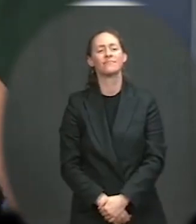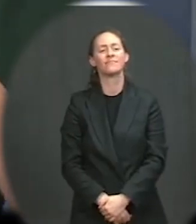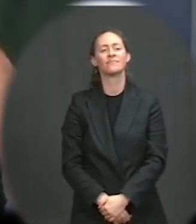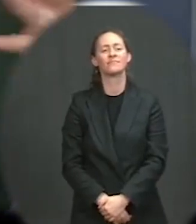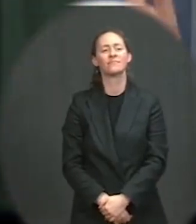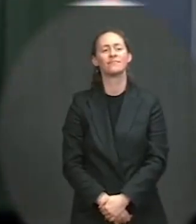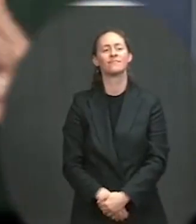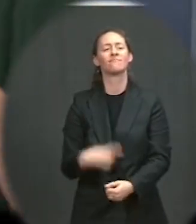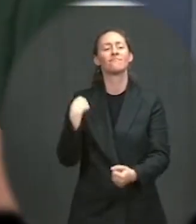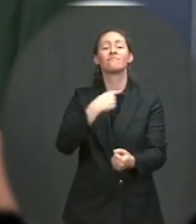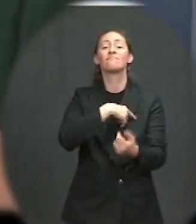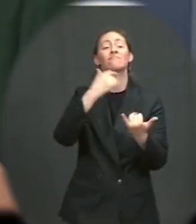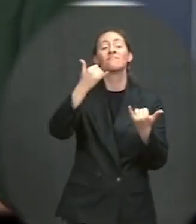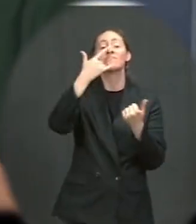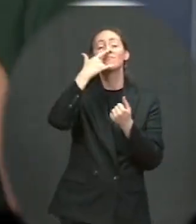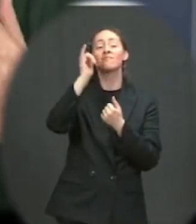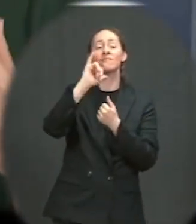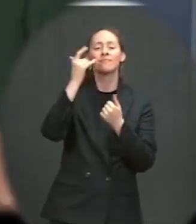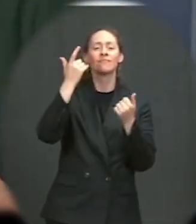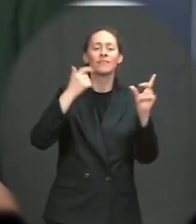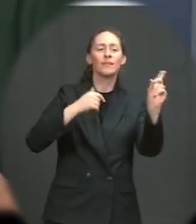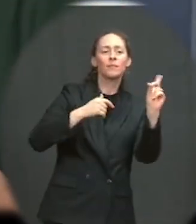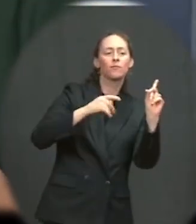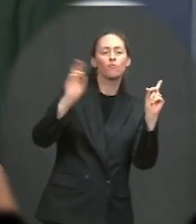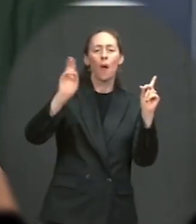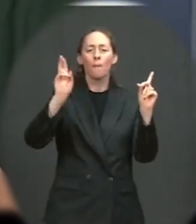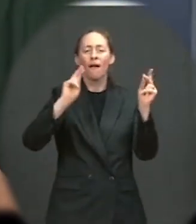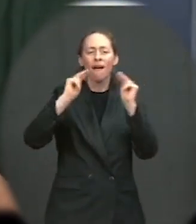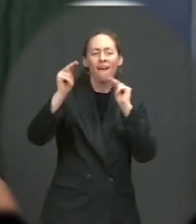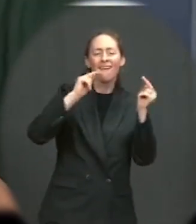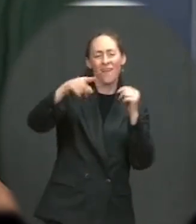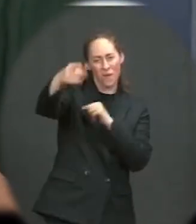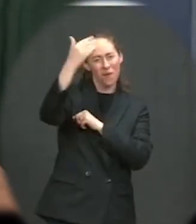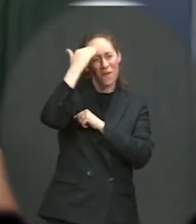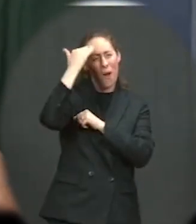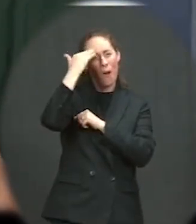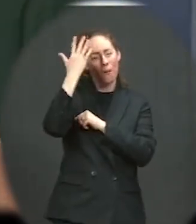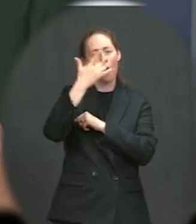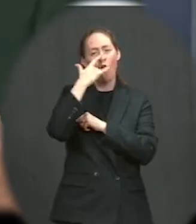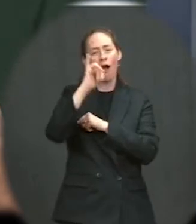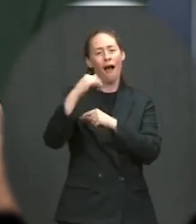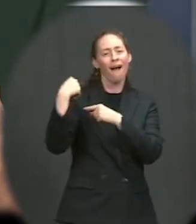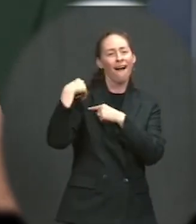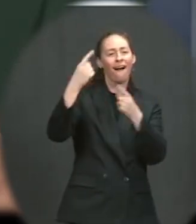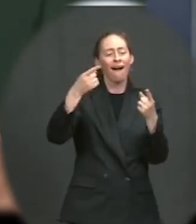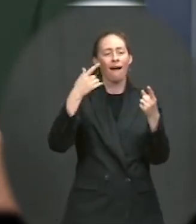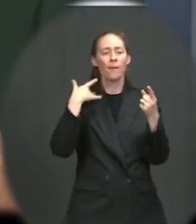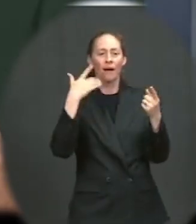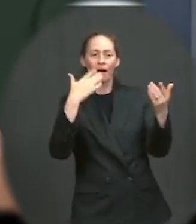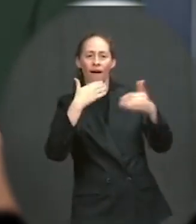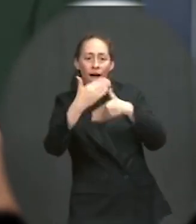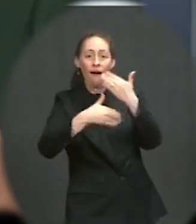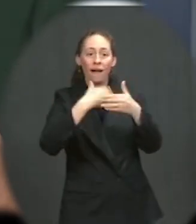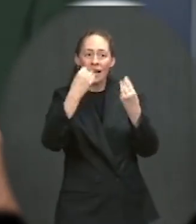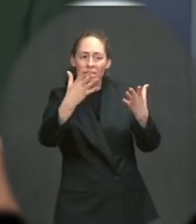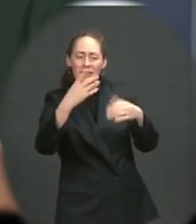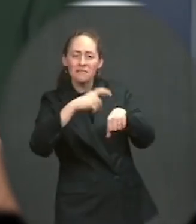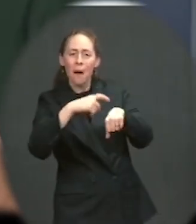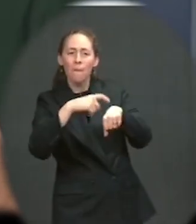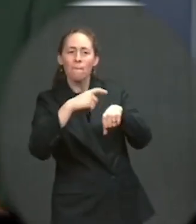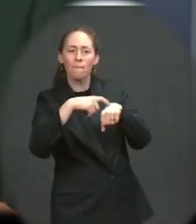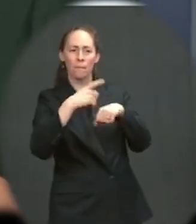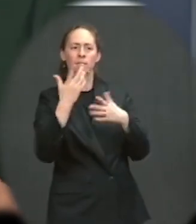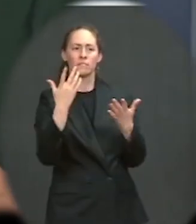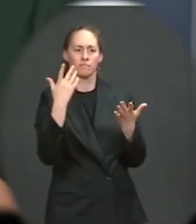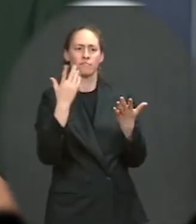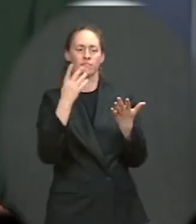bipartisan negotiations. You all know that. And obviously, we want to make progress over the next couple of days. We're in an earlier stage of the budget reconciliation process.